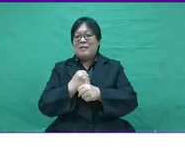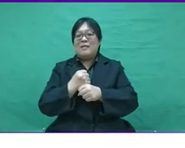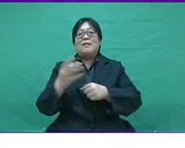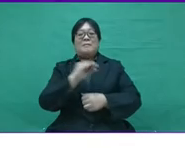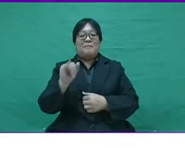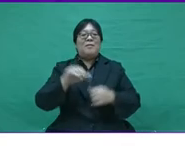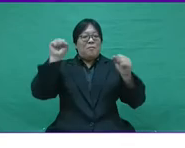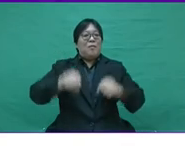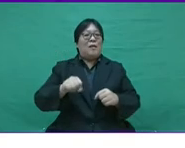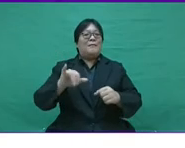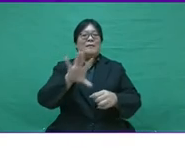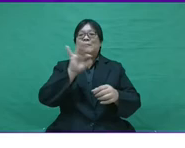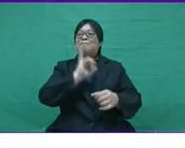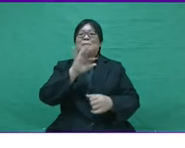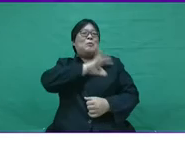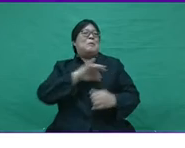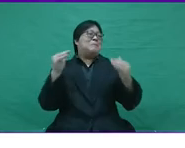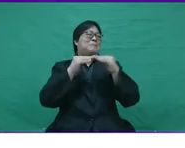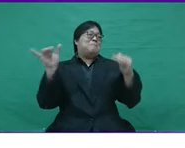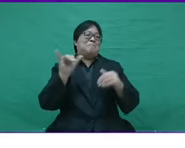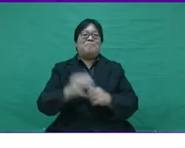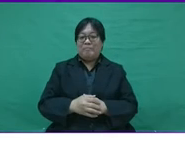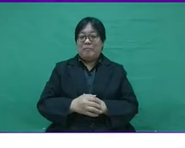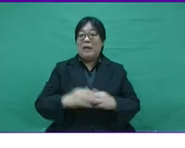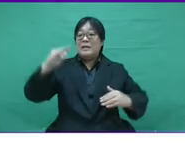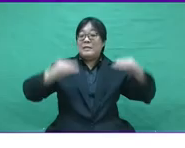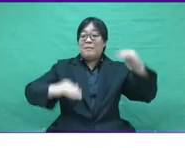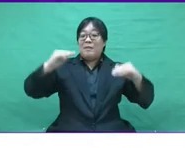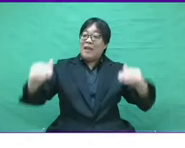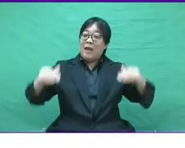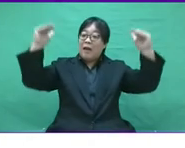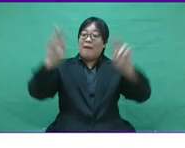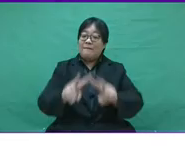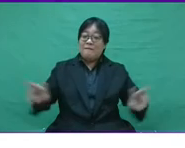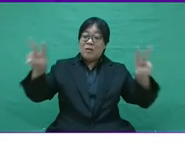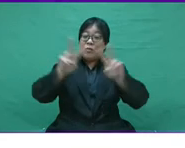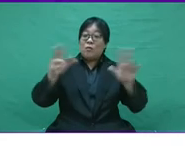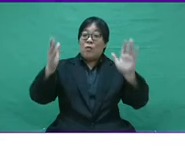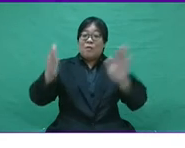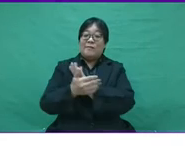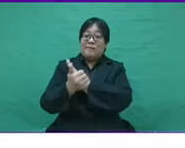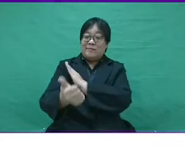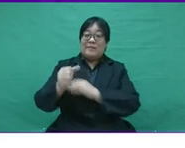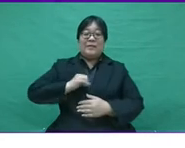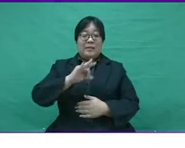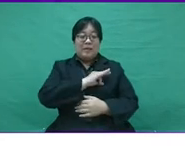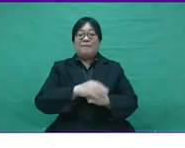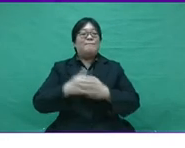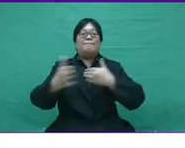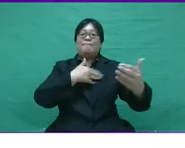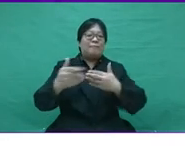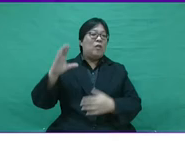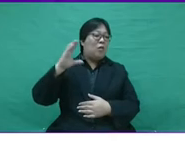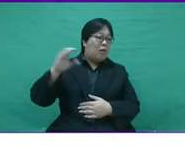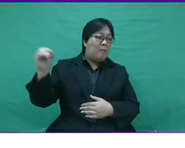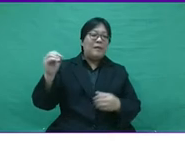talent working for them will also be rewarding. Stability of high value